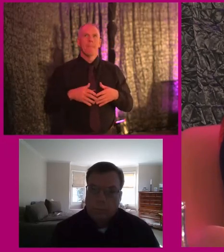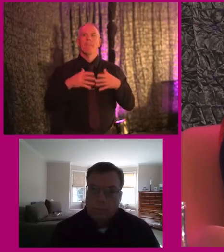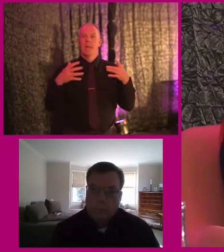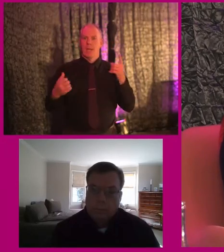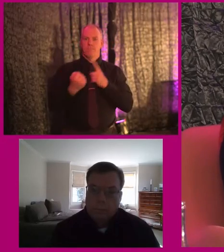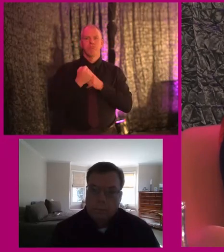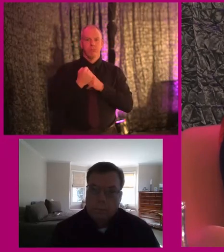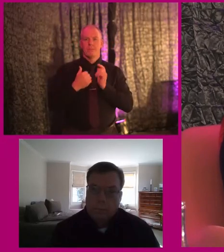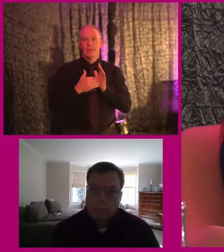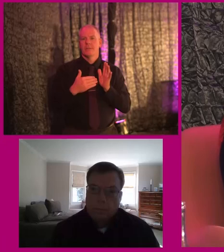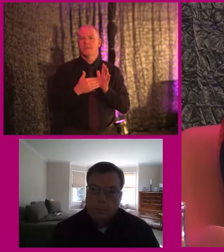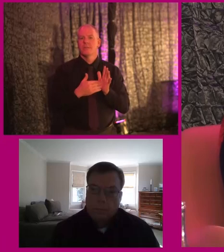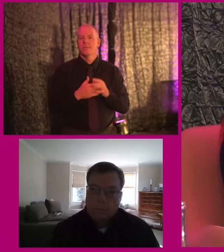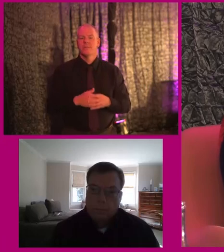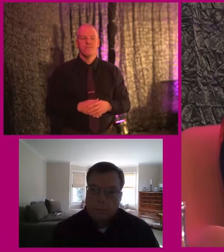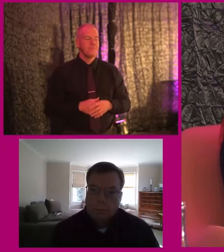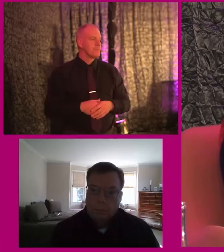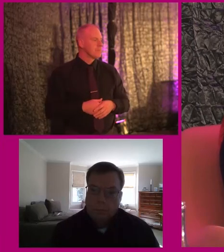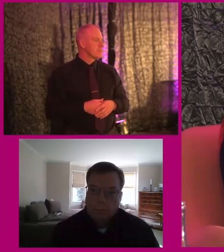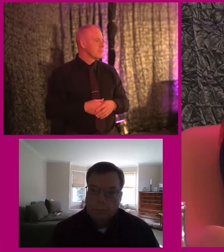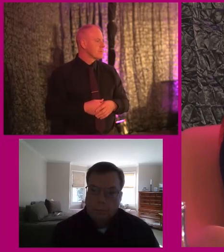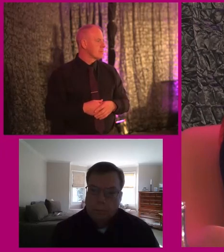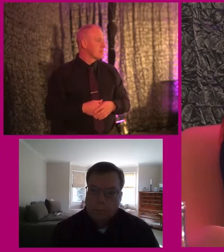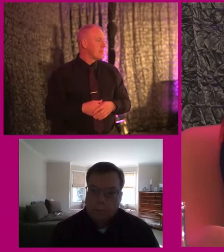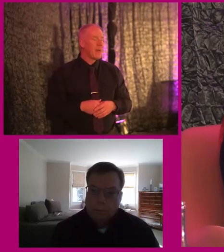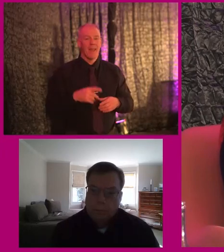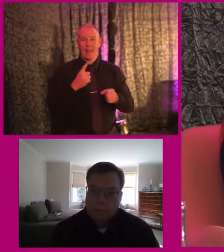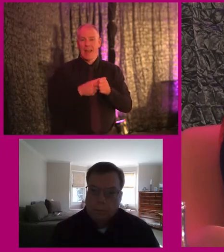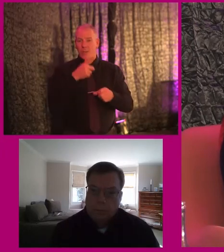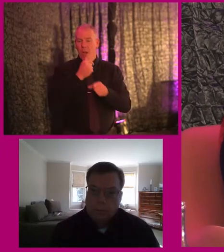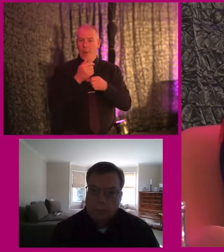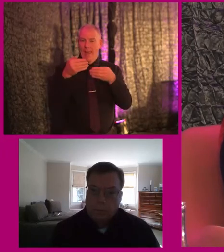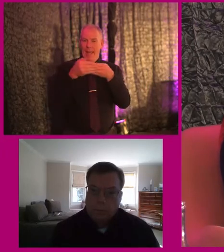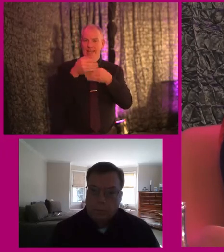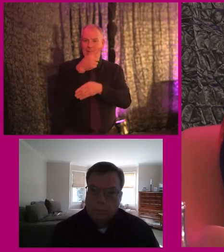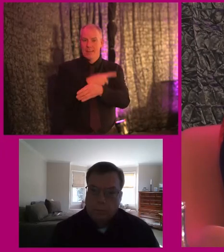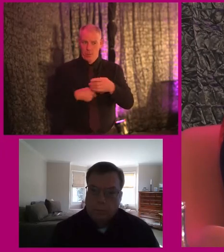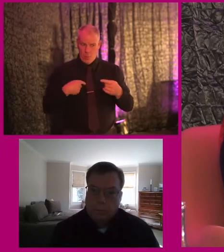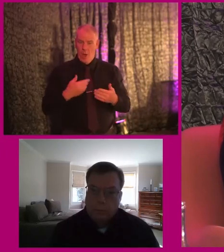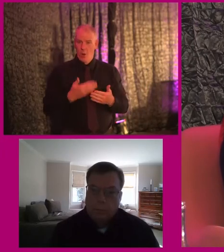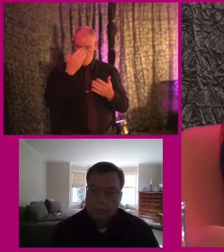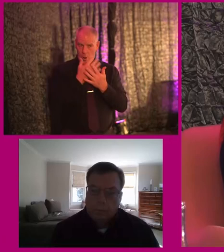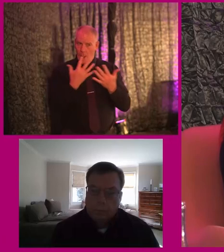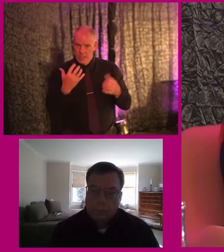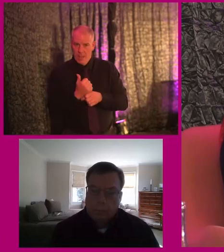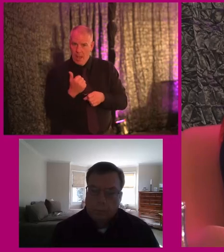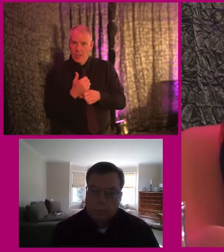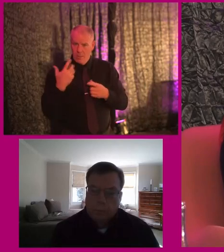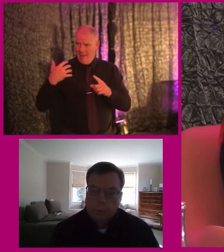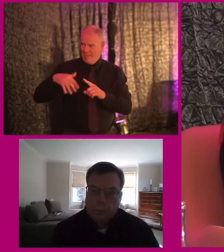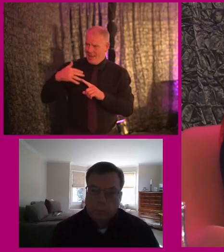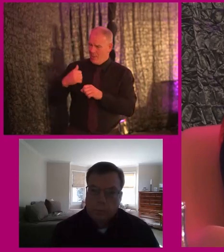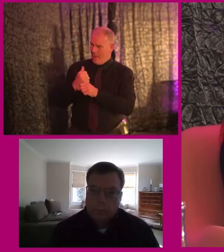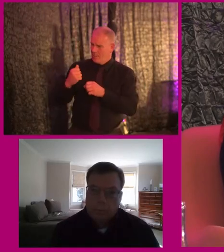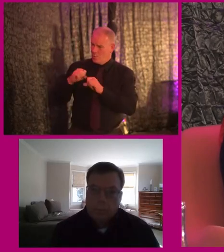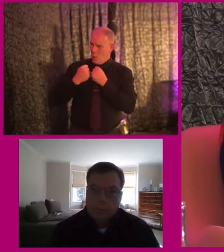also, yeah, like the hidden disabilities, which is something we're learning loads about, and we have kind of background in this.